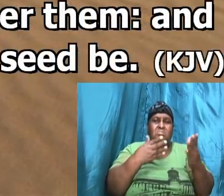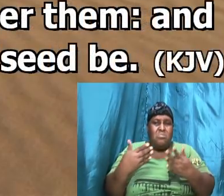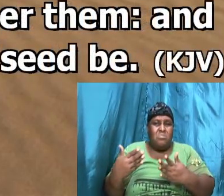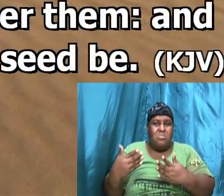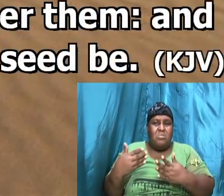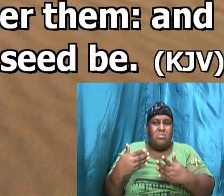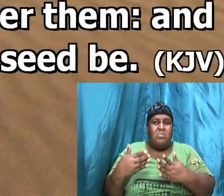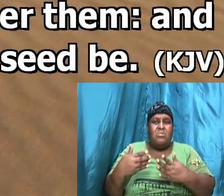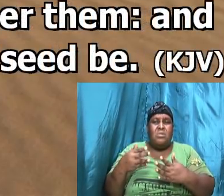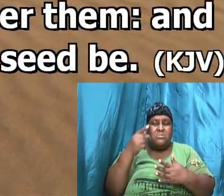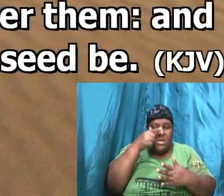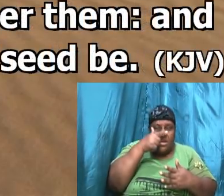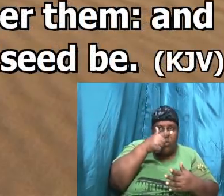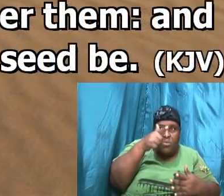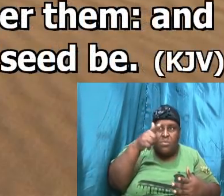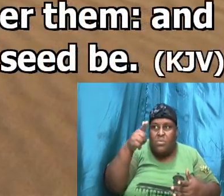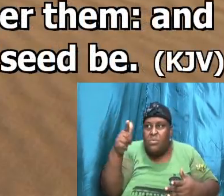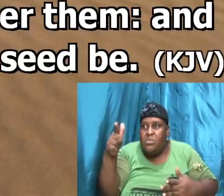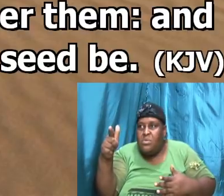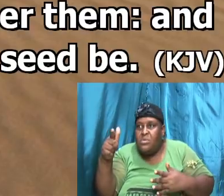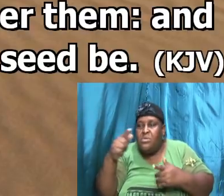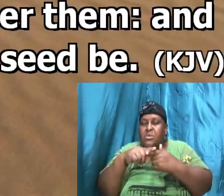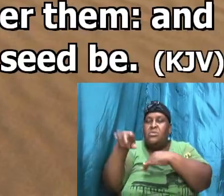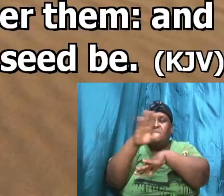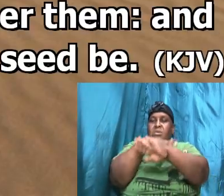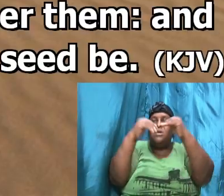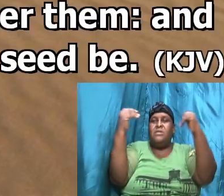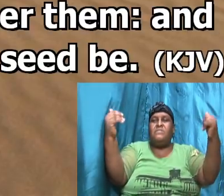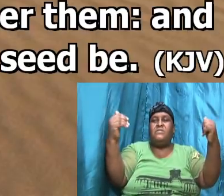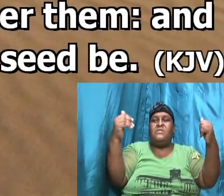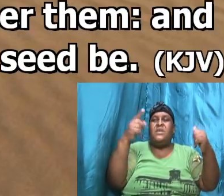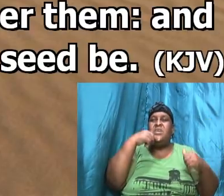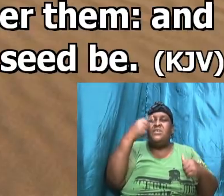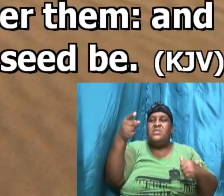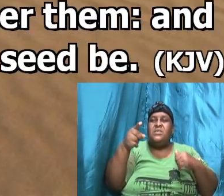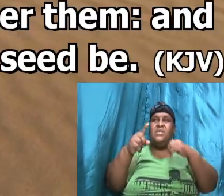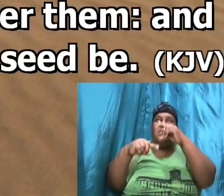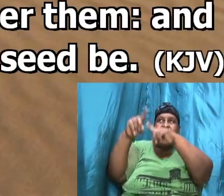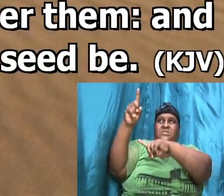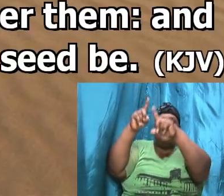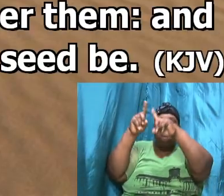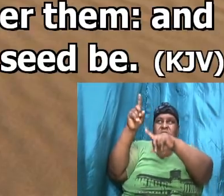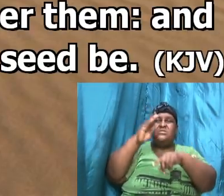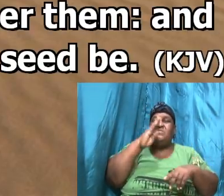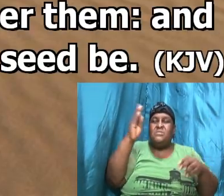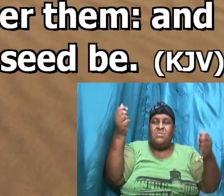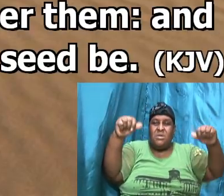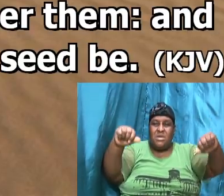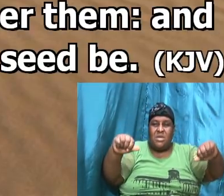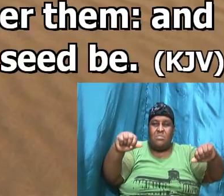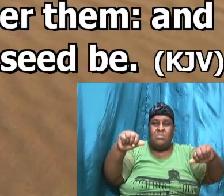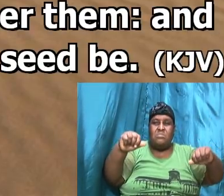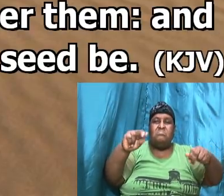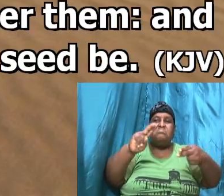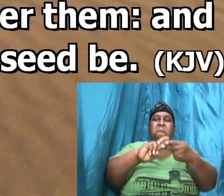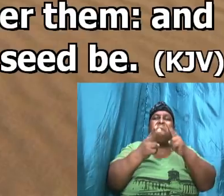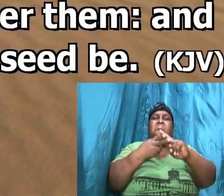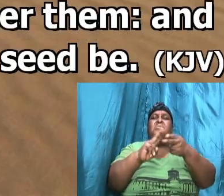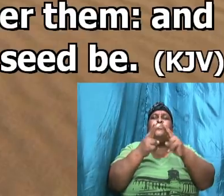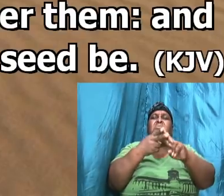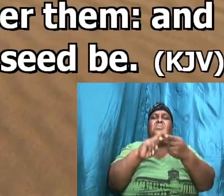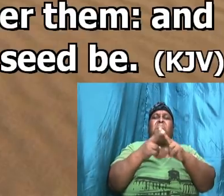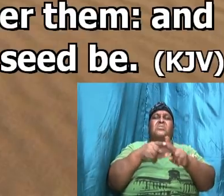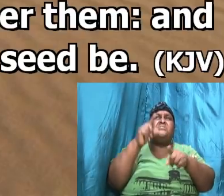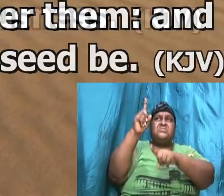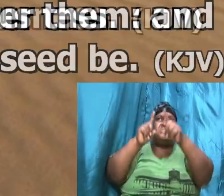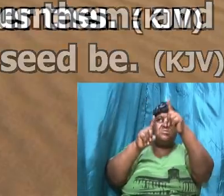now towards heaven, and tell the stars if there be able to number them. And